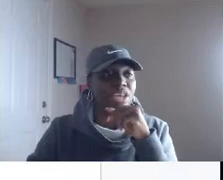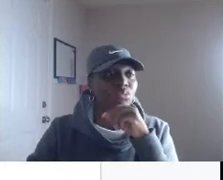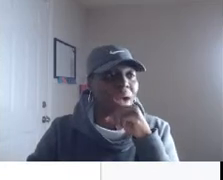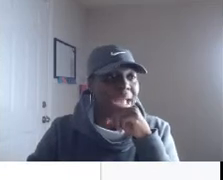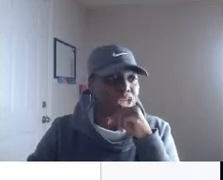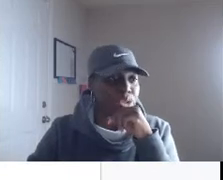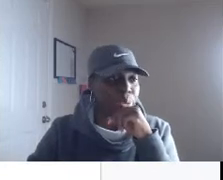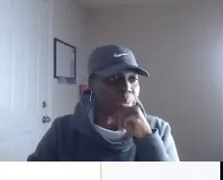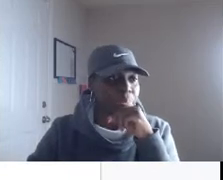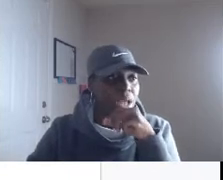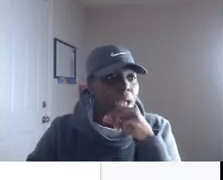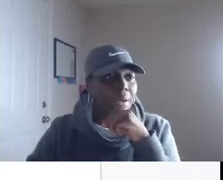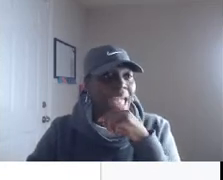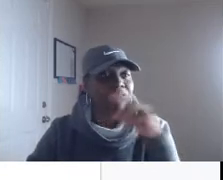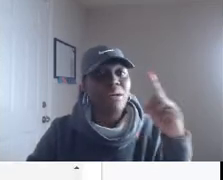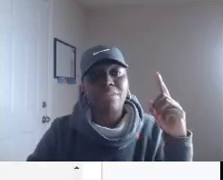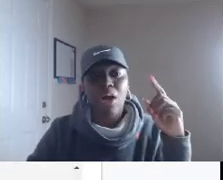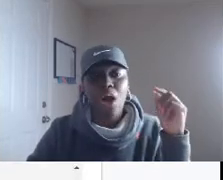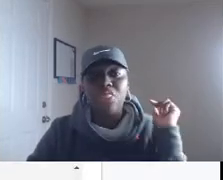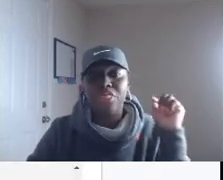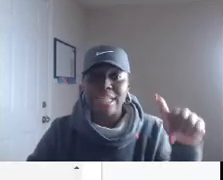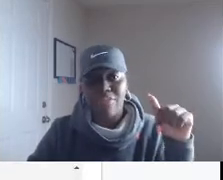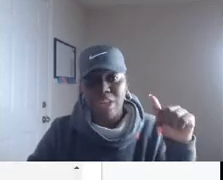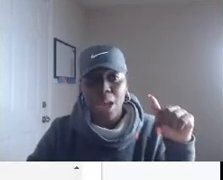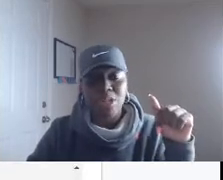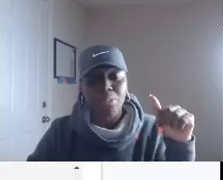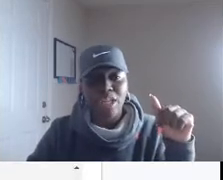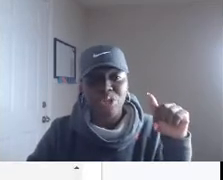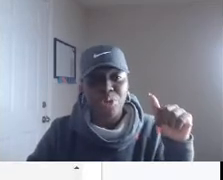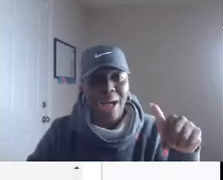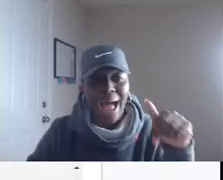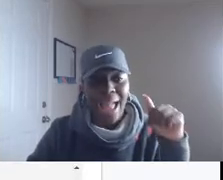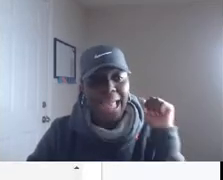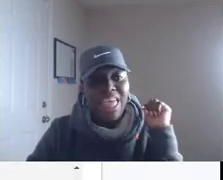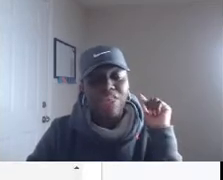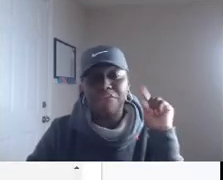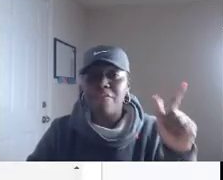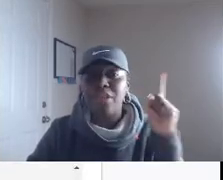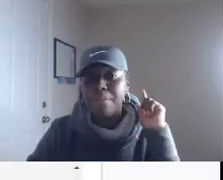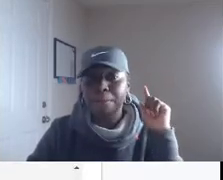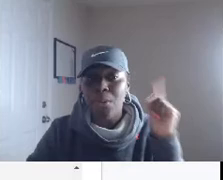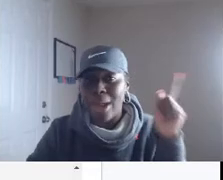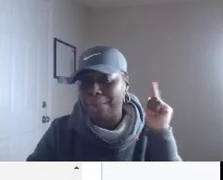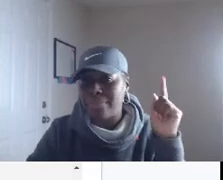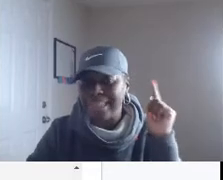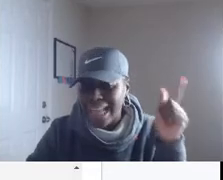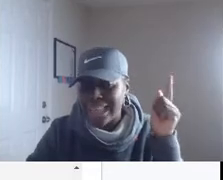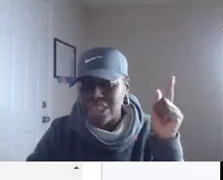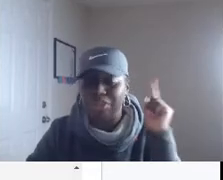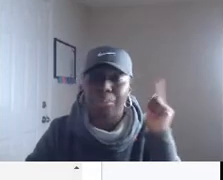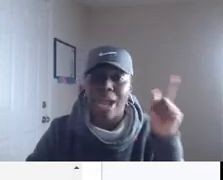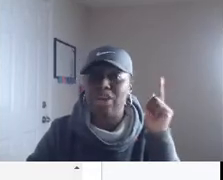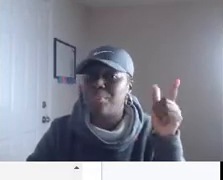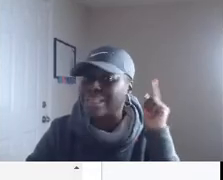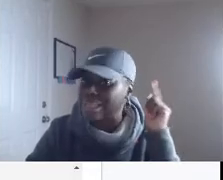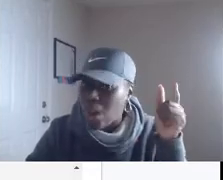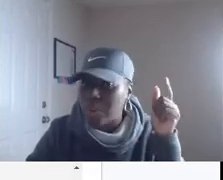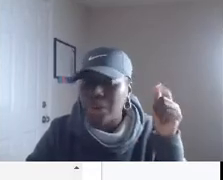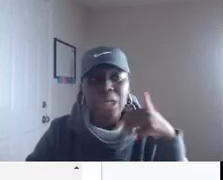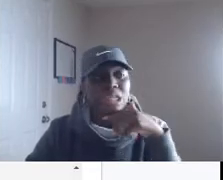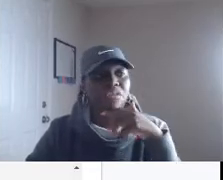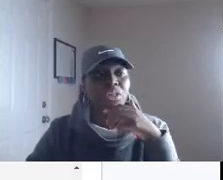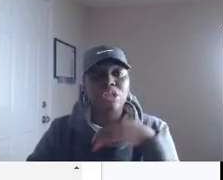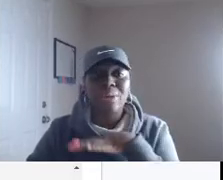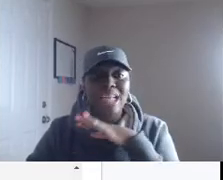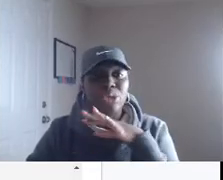up let's get right into it okay first of all this video is brought to you by the 50 point checklist for the brand new business